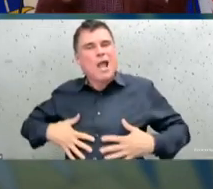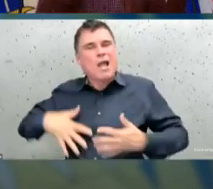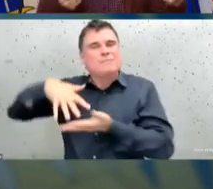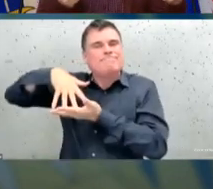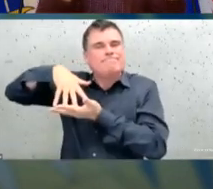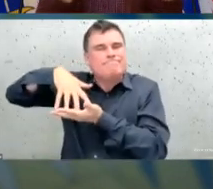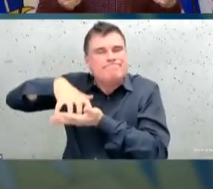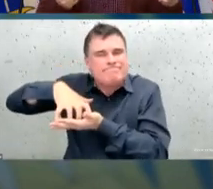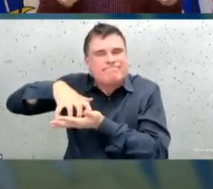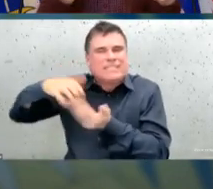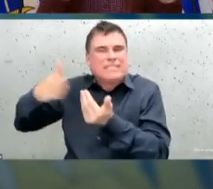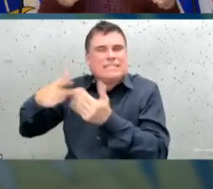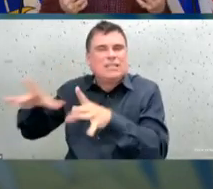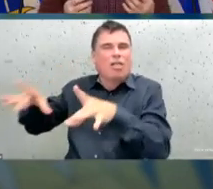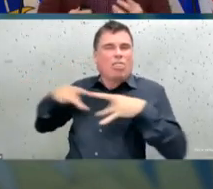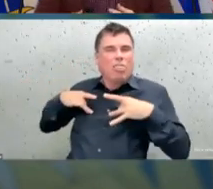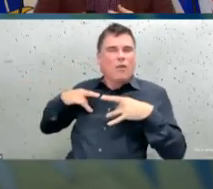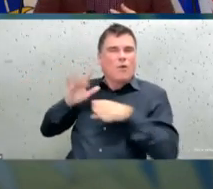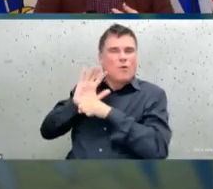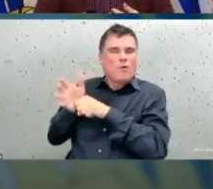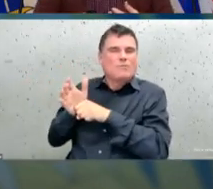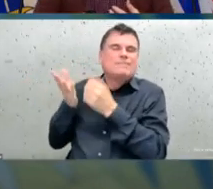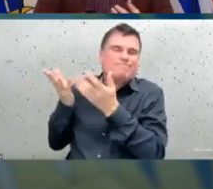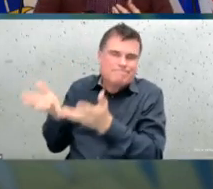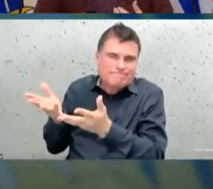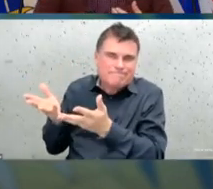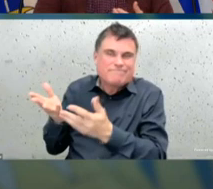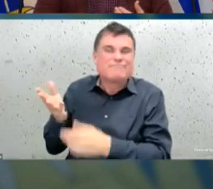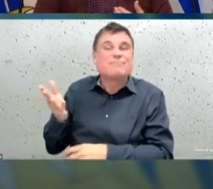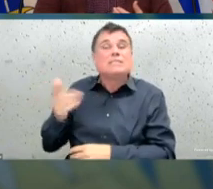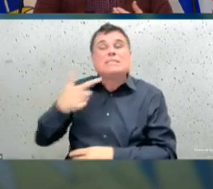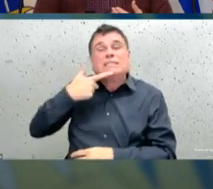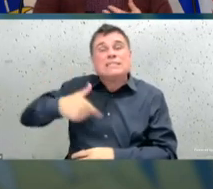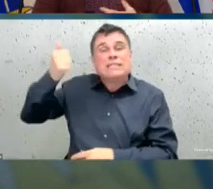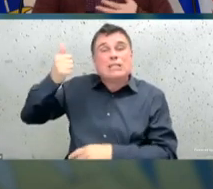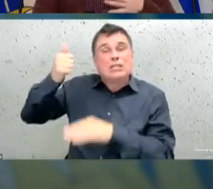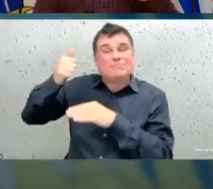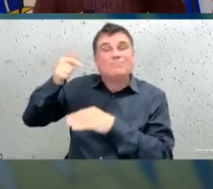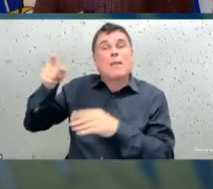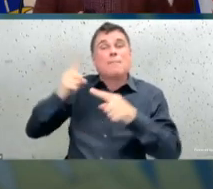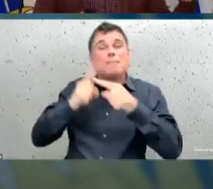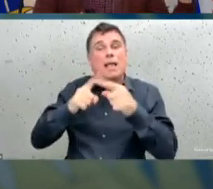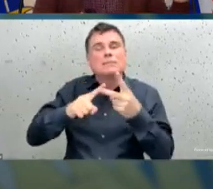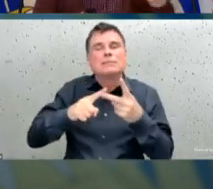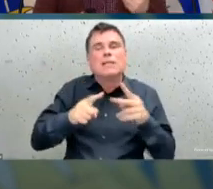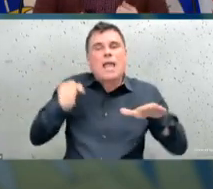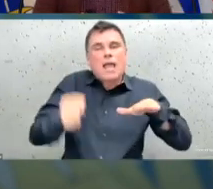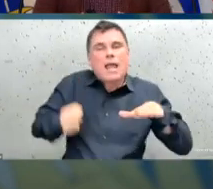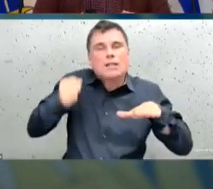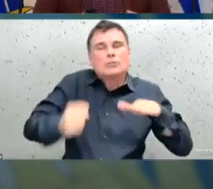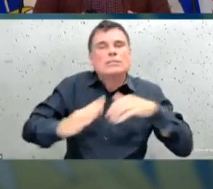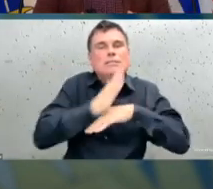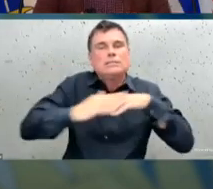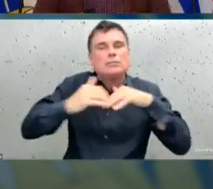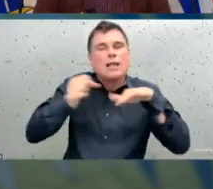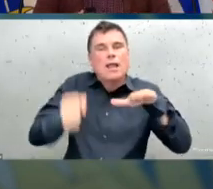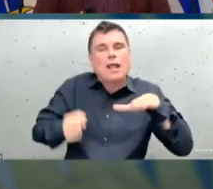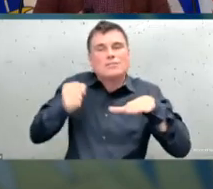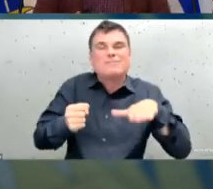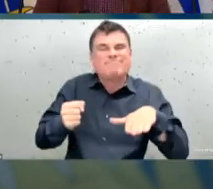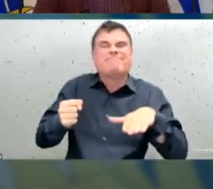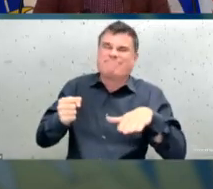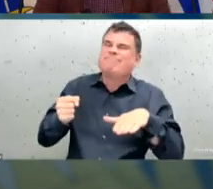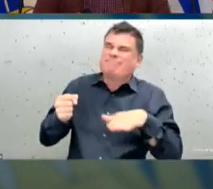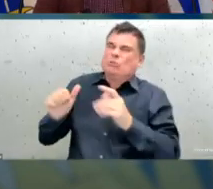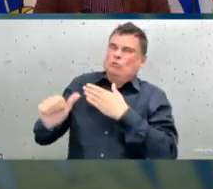risk, our seniors and elders have always been disproportionately affected during this pandemic. And we prioritize people over age 80 to be